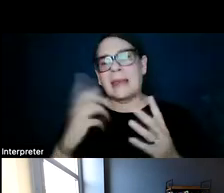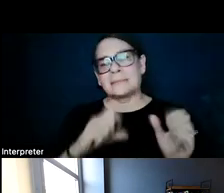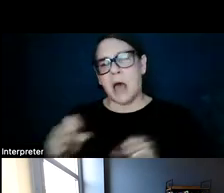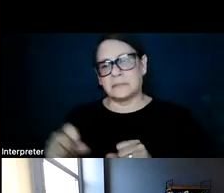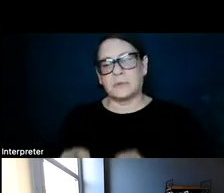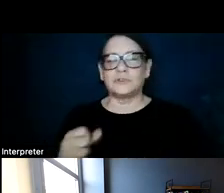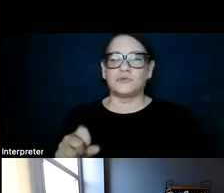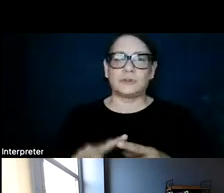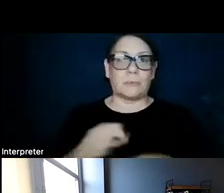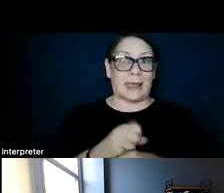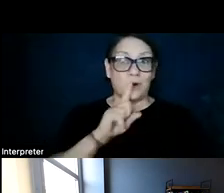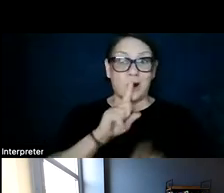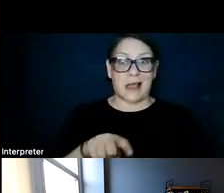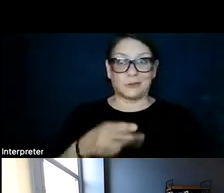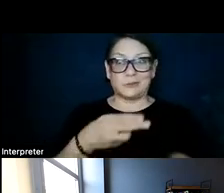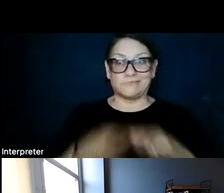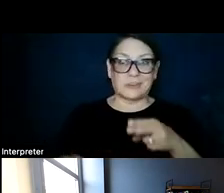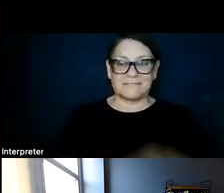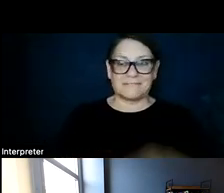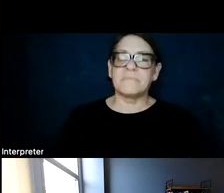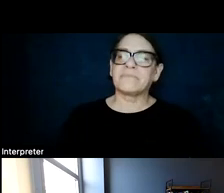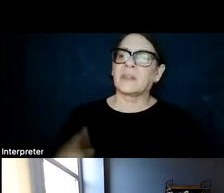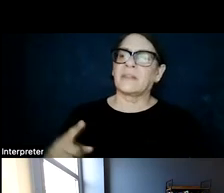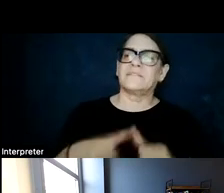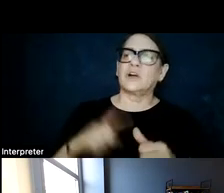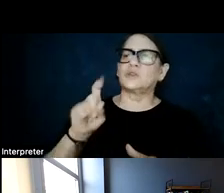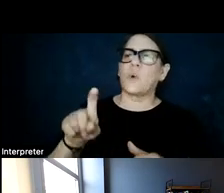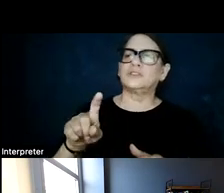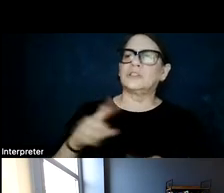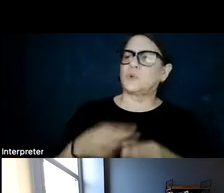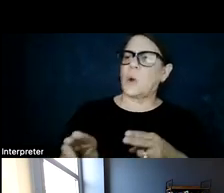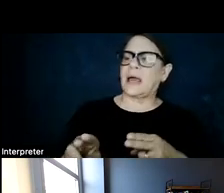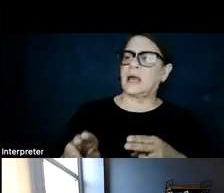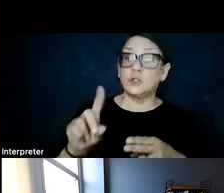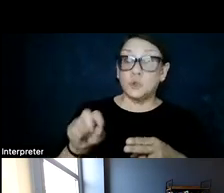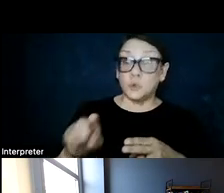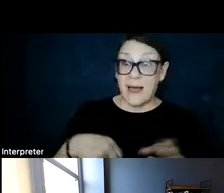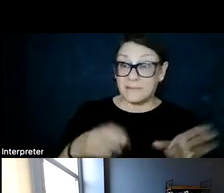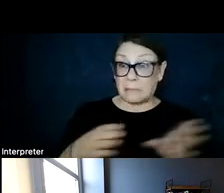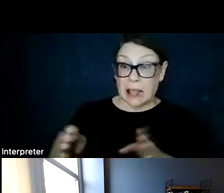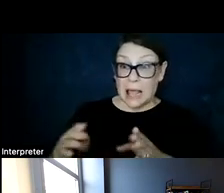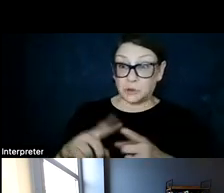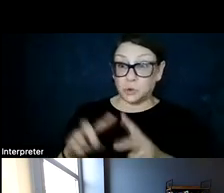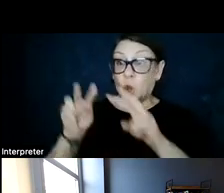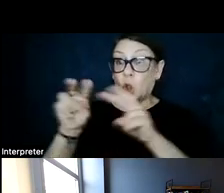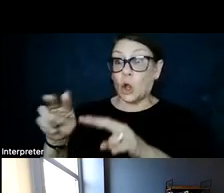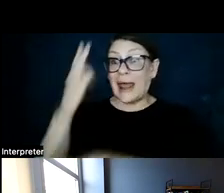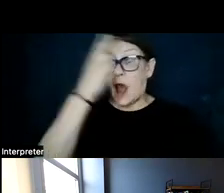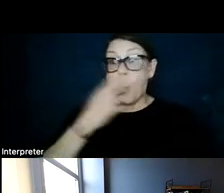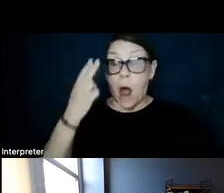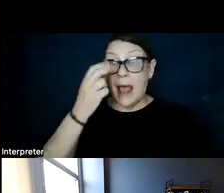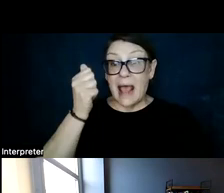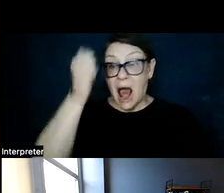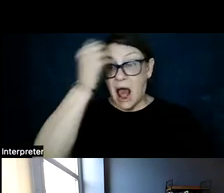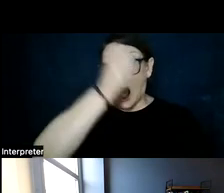make your answers as concise as you can. One is, I think, a quick one, which is, do you have plans to look at Hawaii, Alaska,